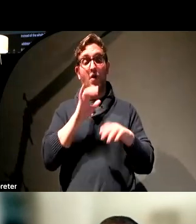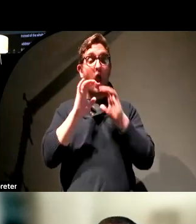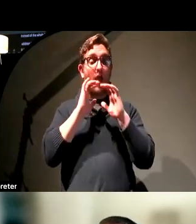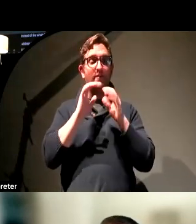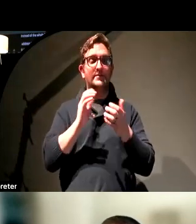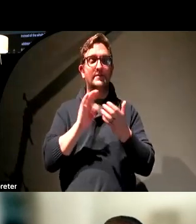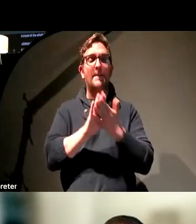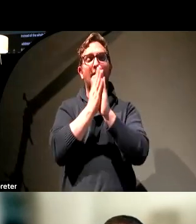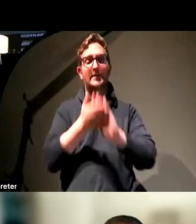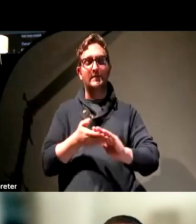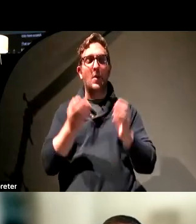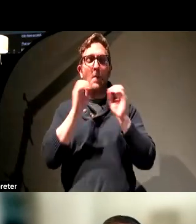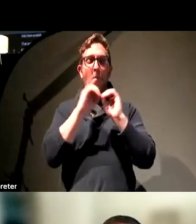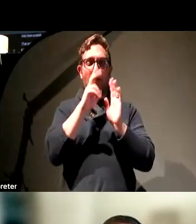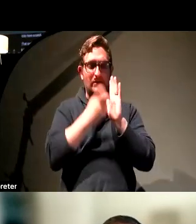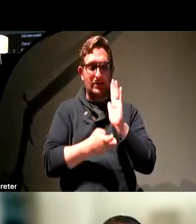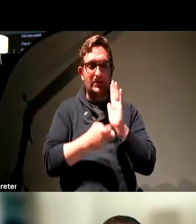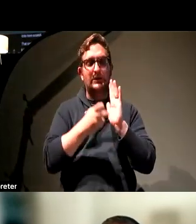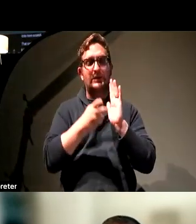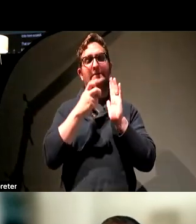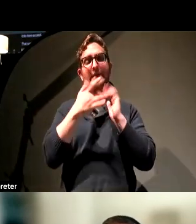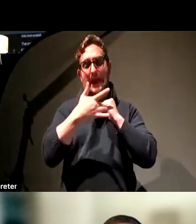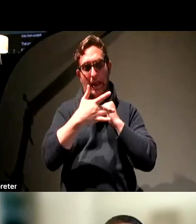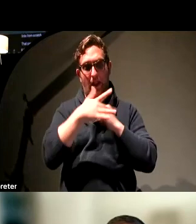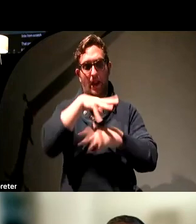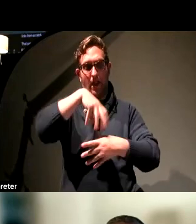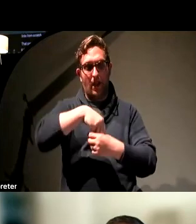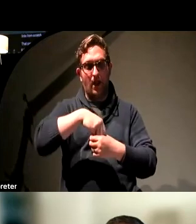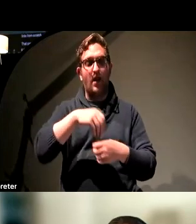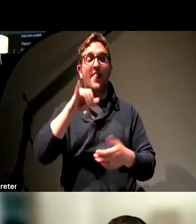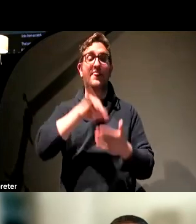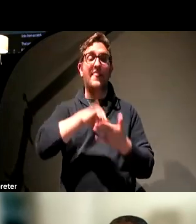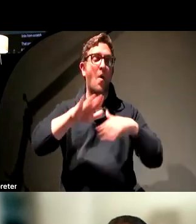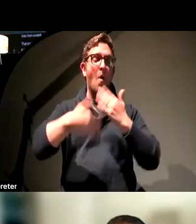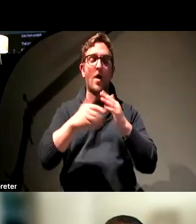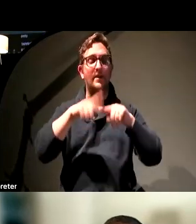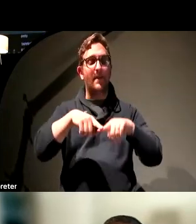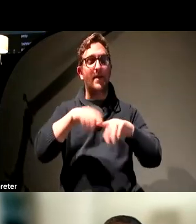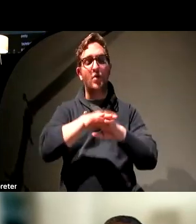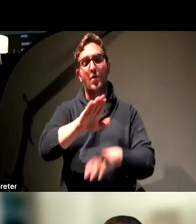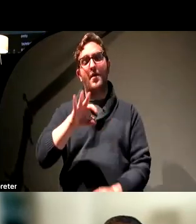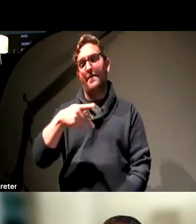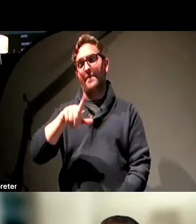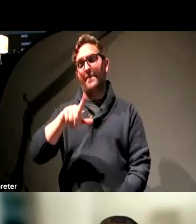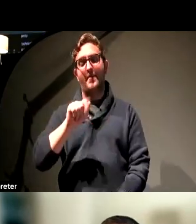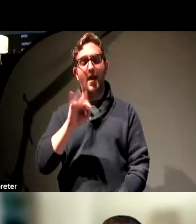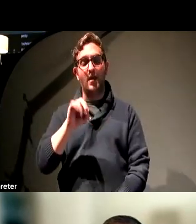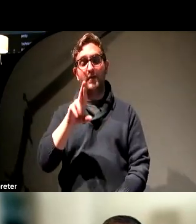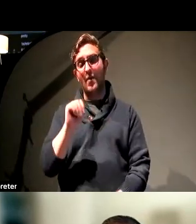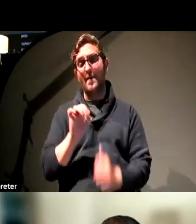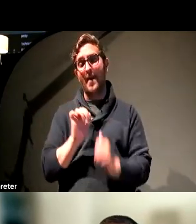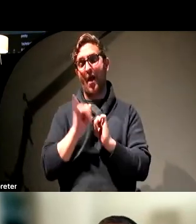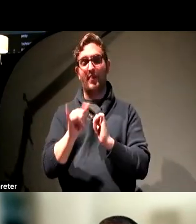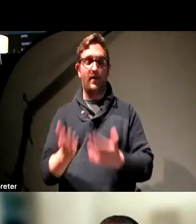And there's a lot of variability, Connor, in the authoring platforms and how they serve up these things that you may be